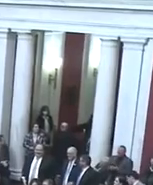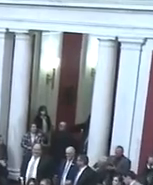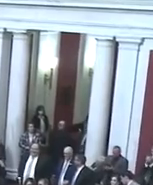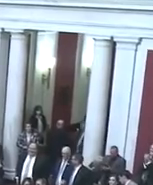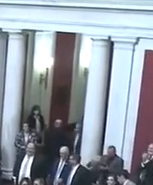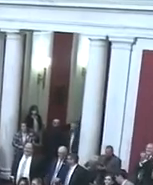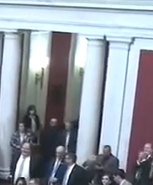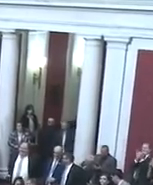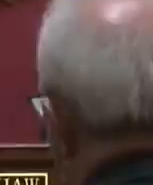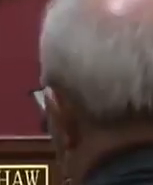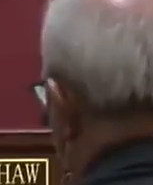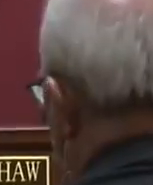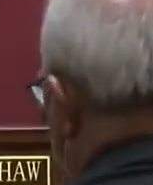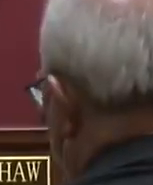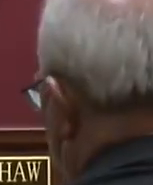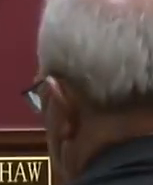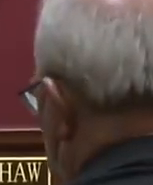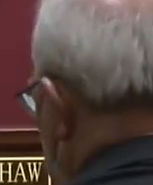God bless you.